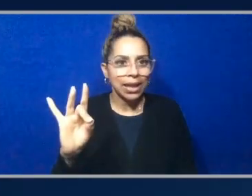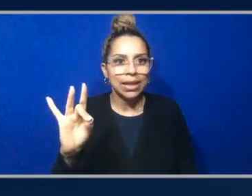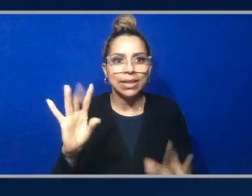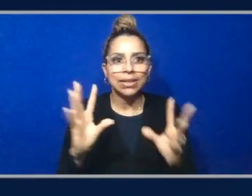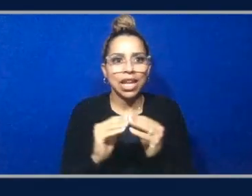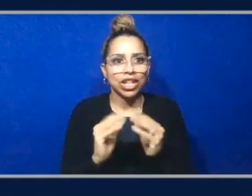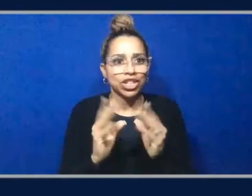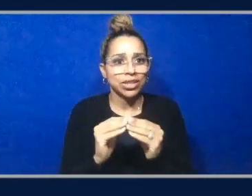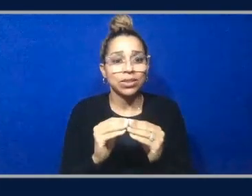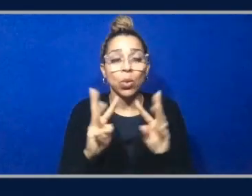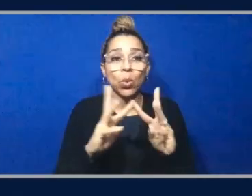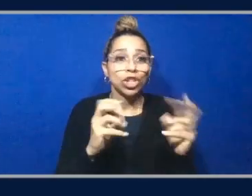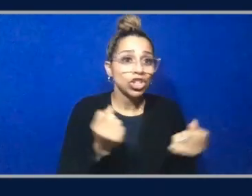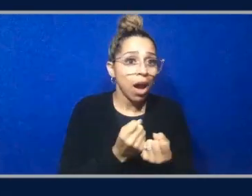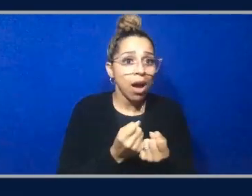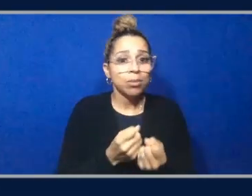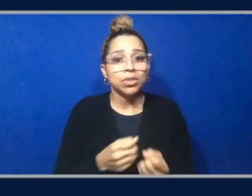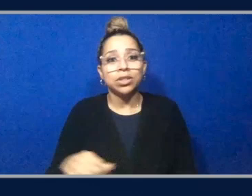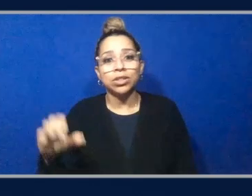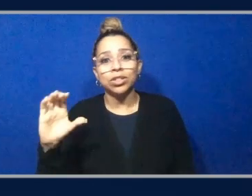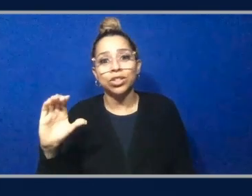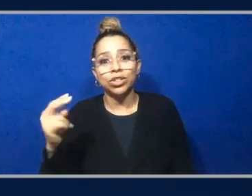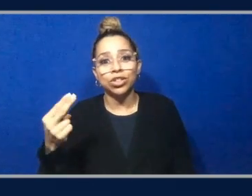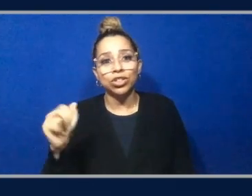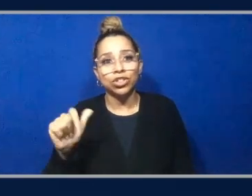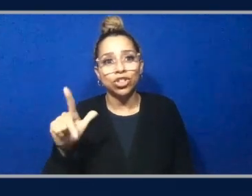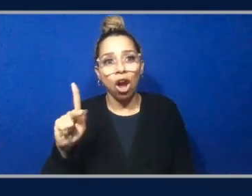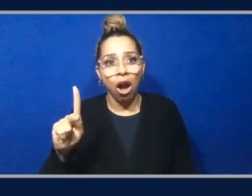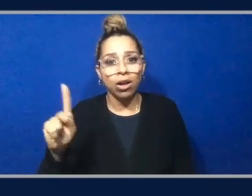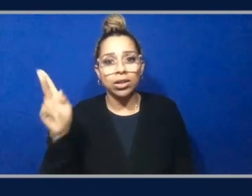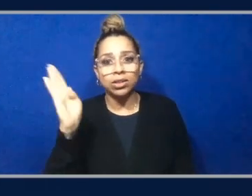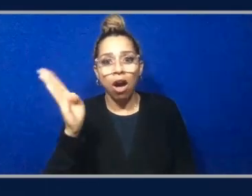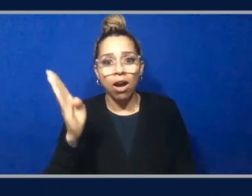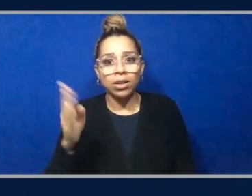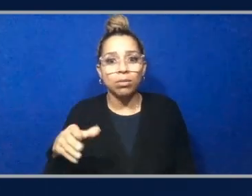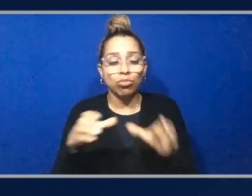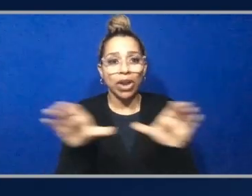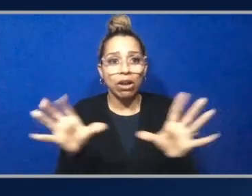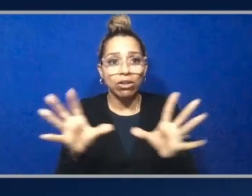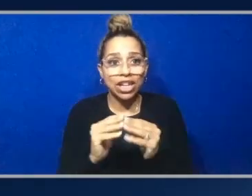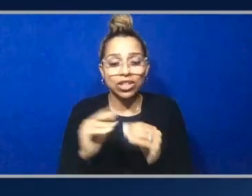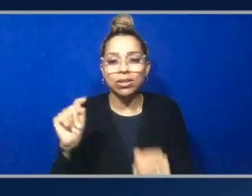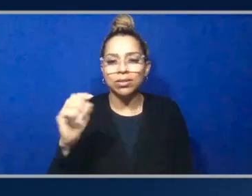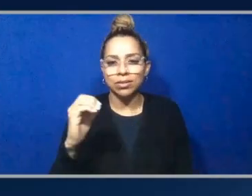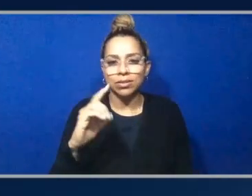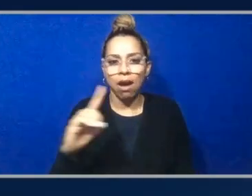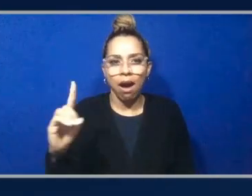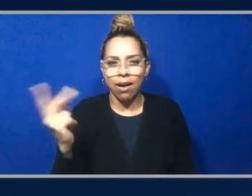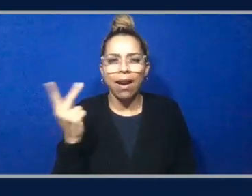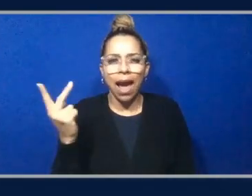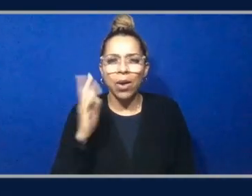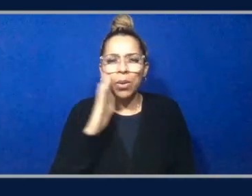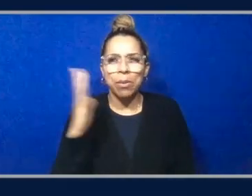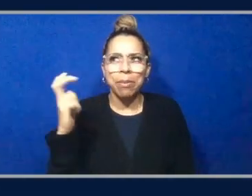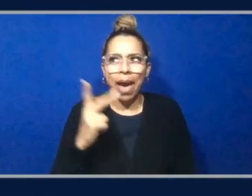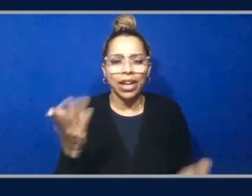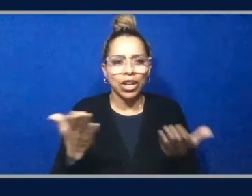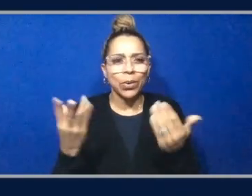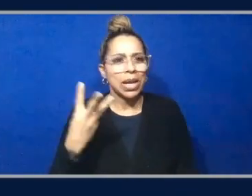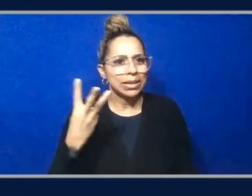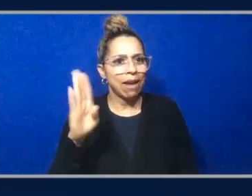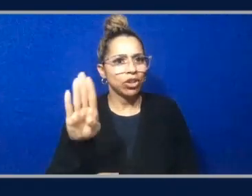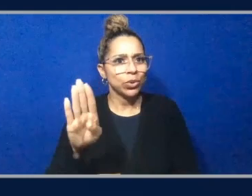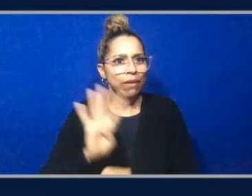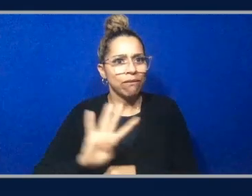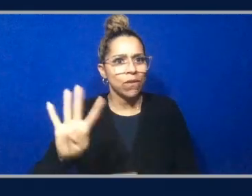workshops, chalk talks, breakout sessions, Todd and I will be, uh, be here back here Wednesday afternoon, I think at 4 PM, uh, cube